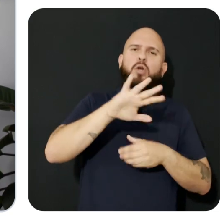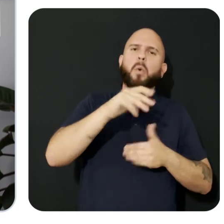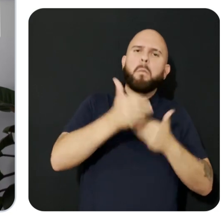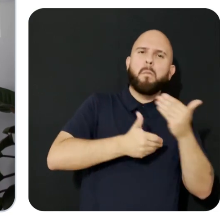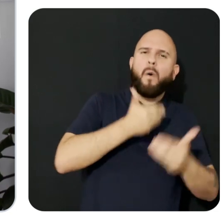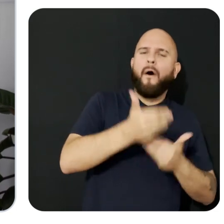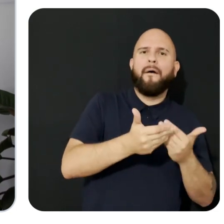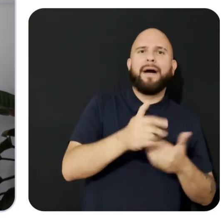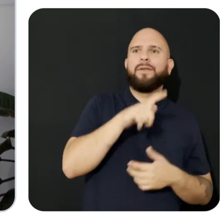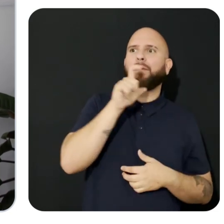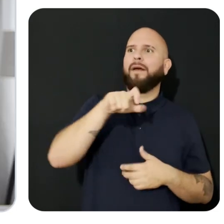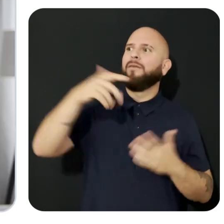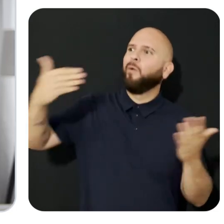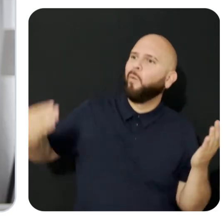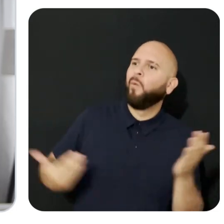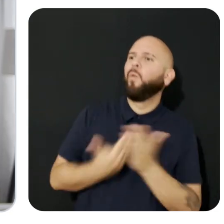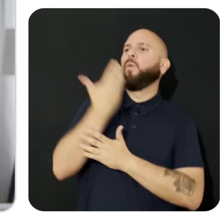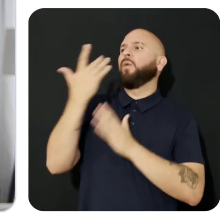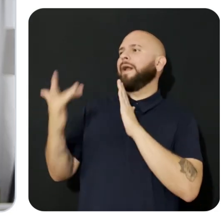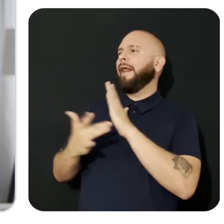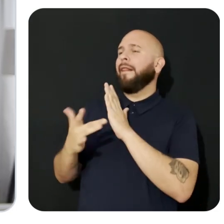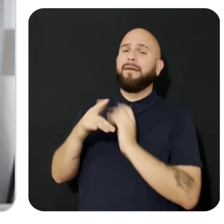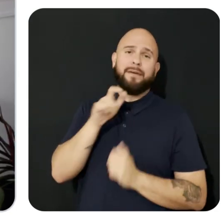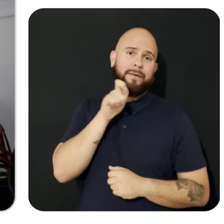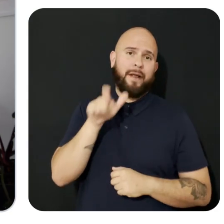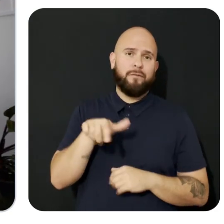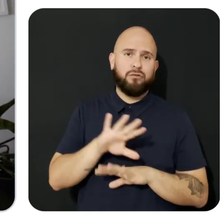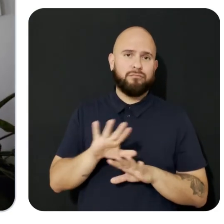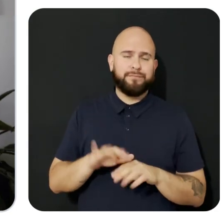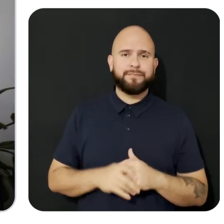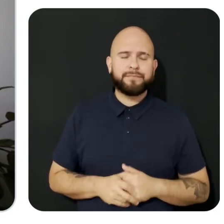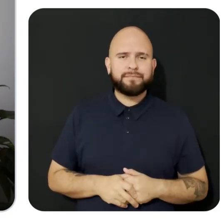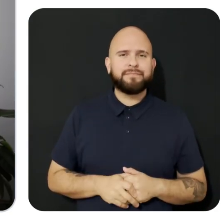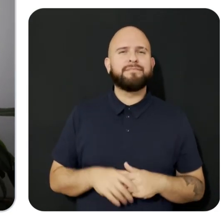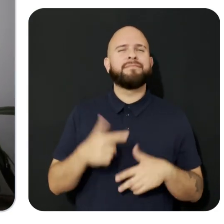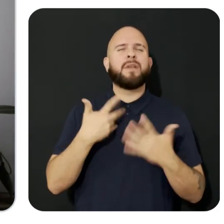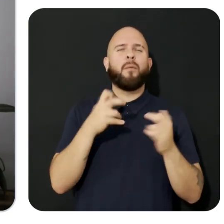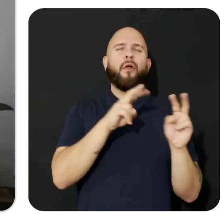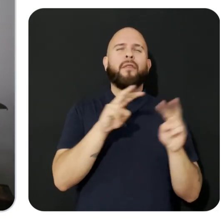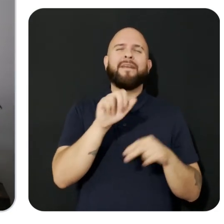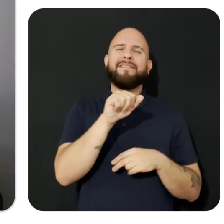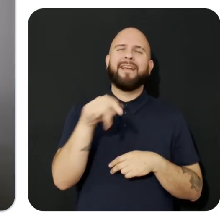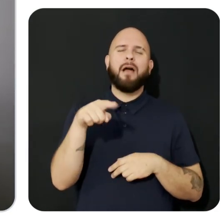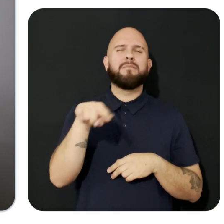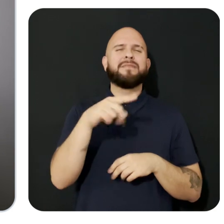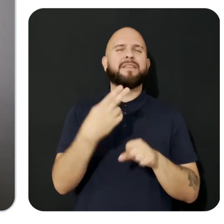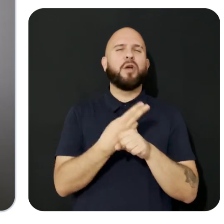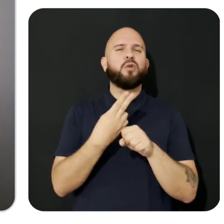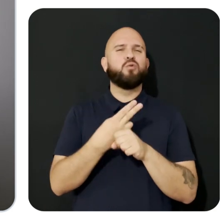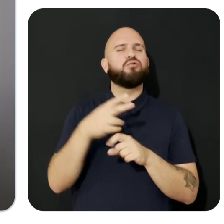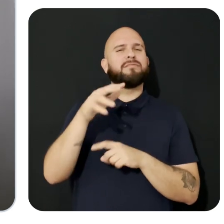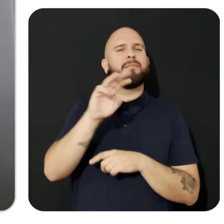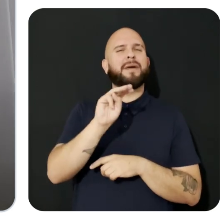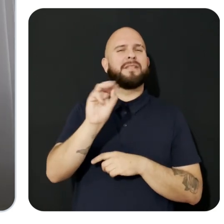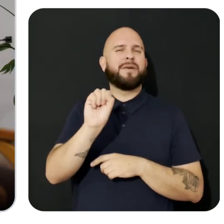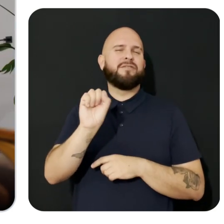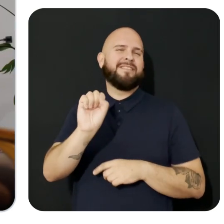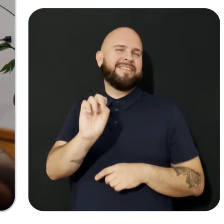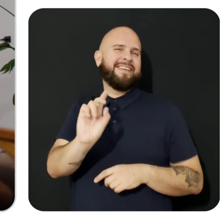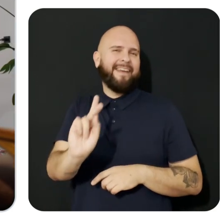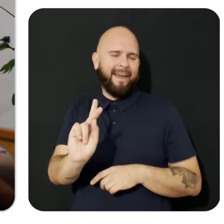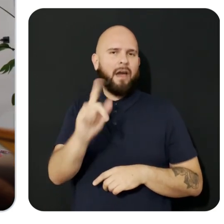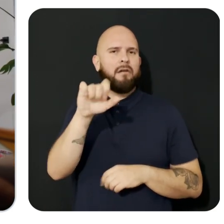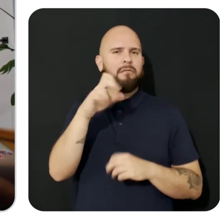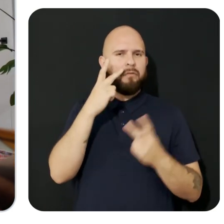rather than a completely new technology stack. Let's take a look at some apps built with Meta Spatial SDK that show the